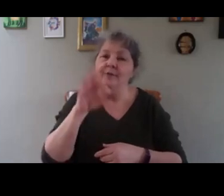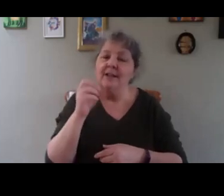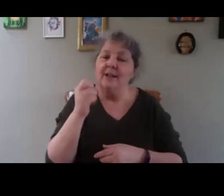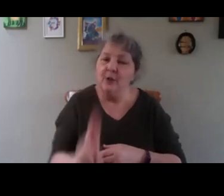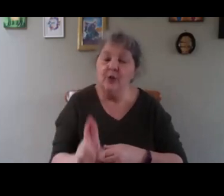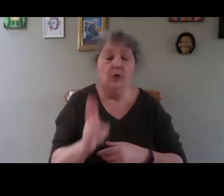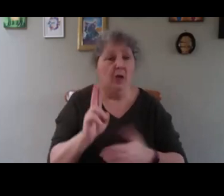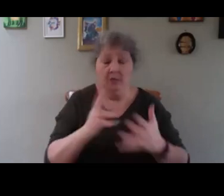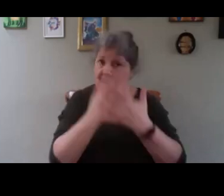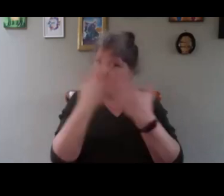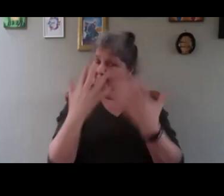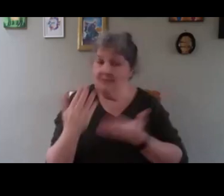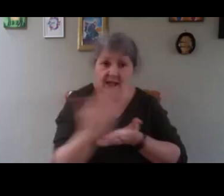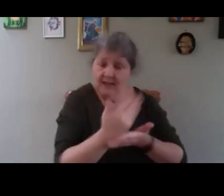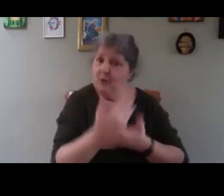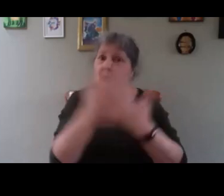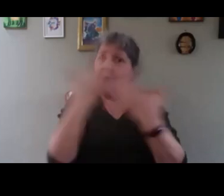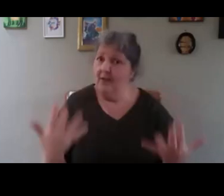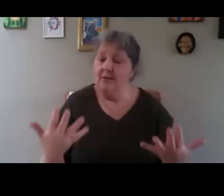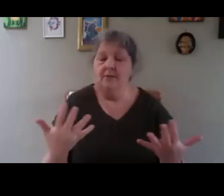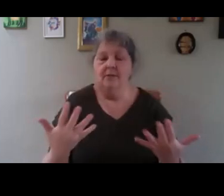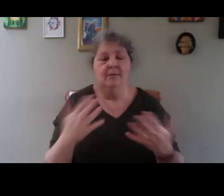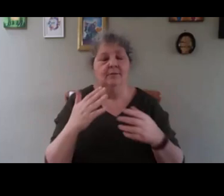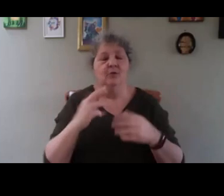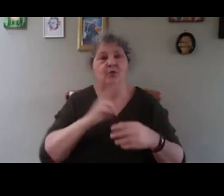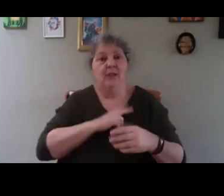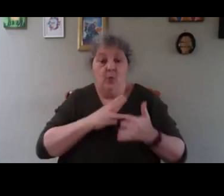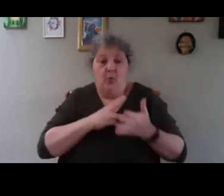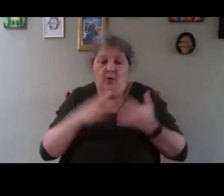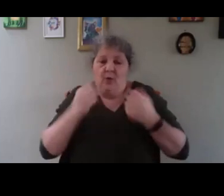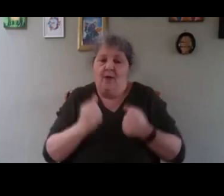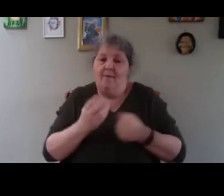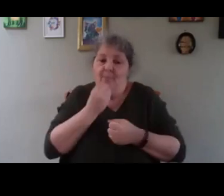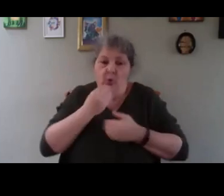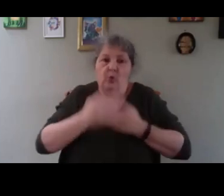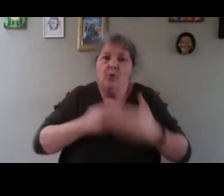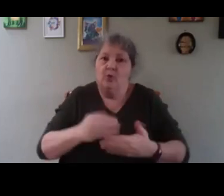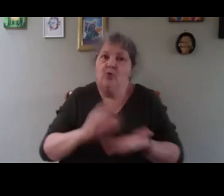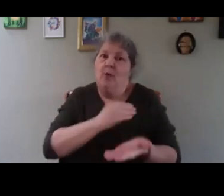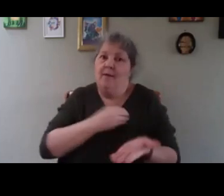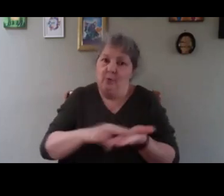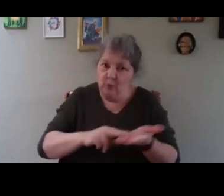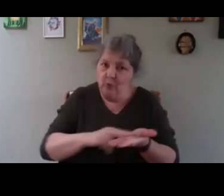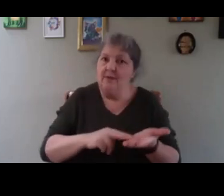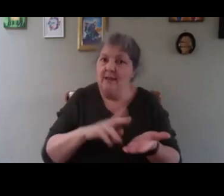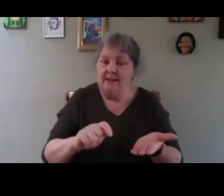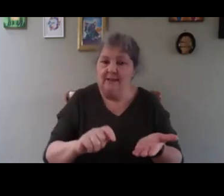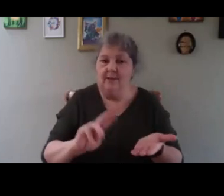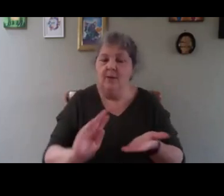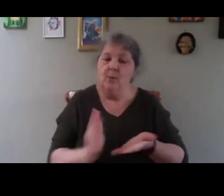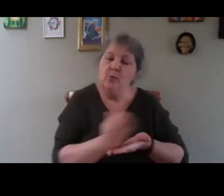the point is that when you have food produced, it has to be used. And preserving